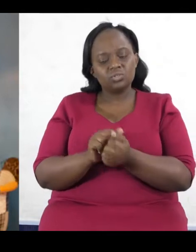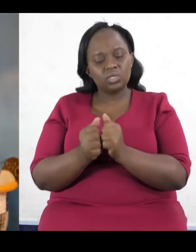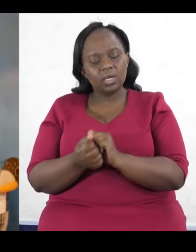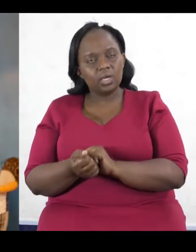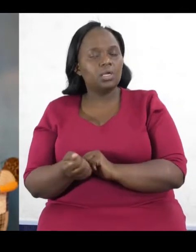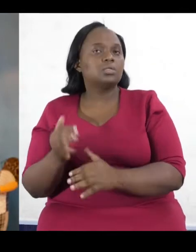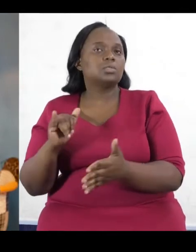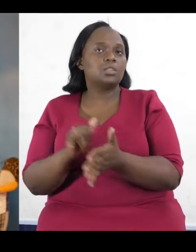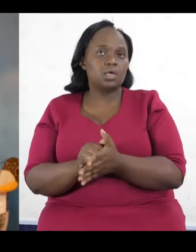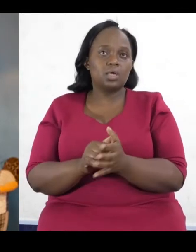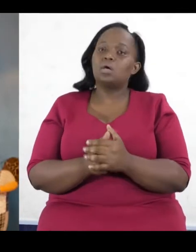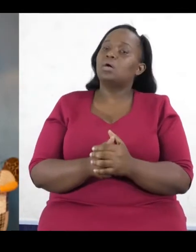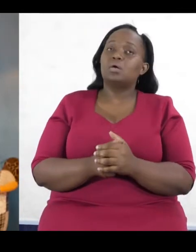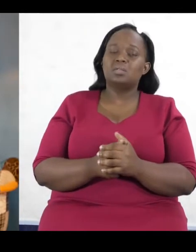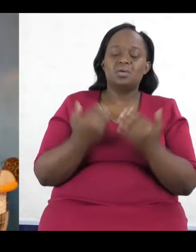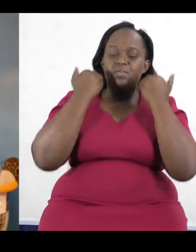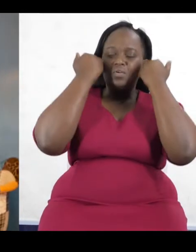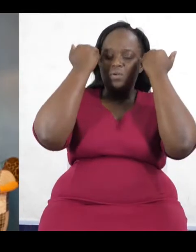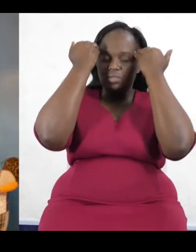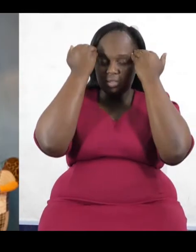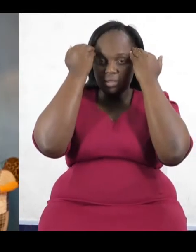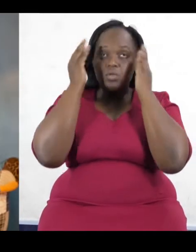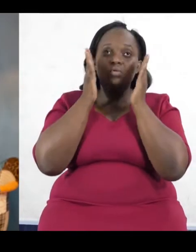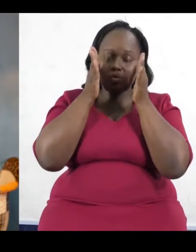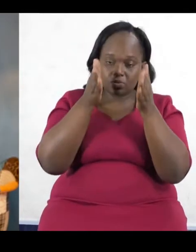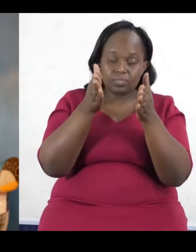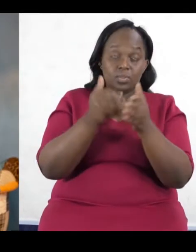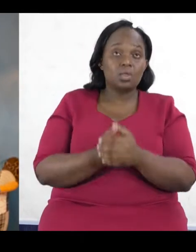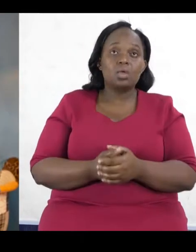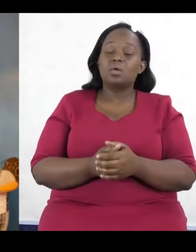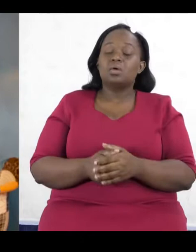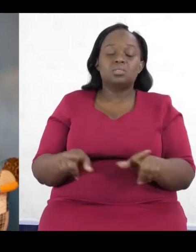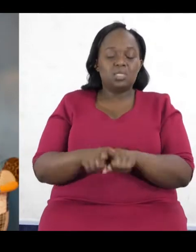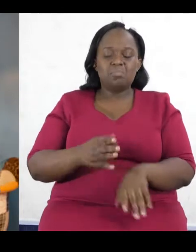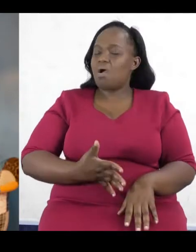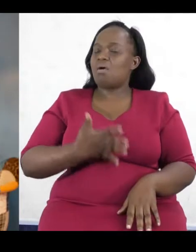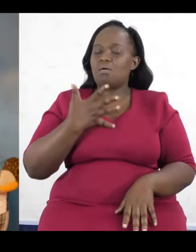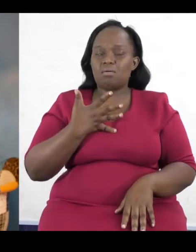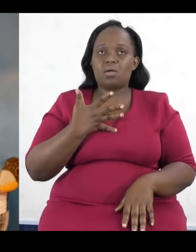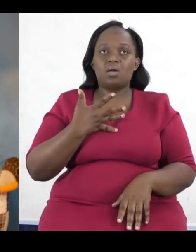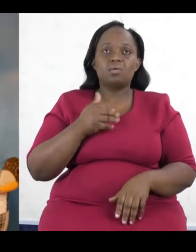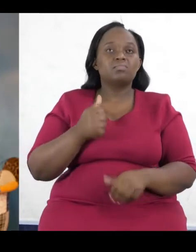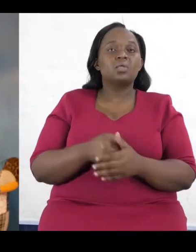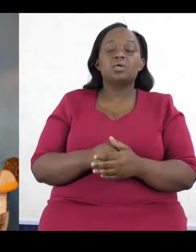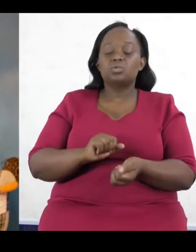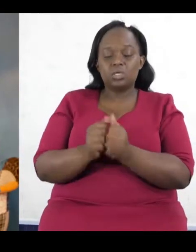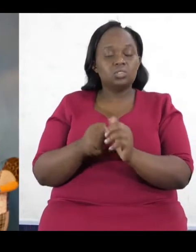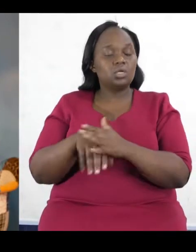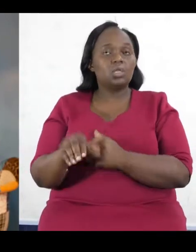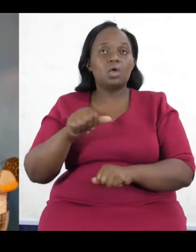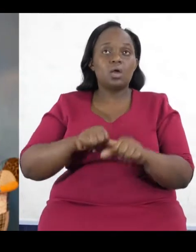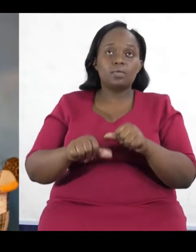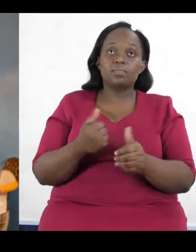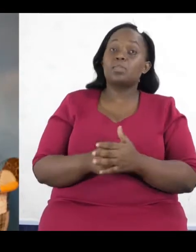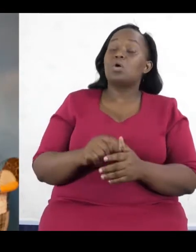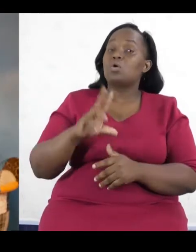indifference to interest, you know, turn that frustration to focus and turn that anger to action. And there's no political messiah